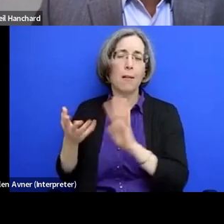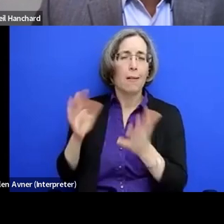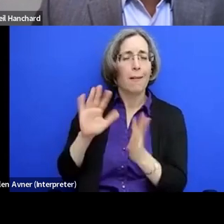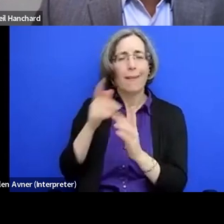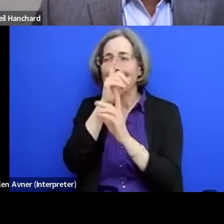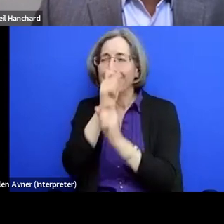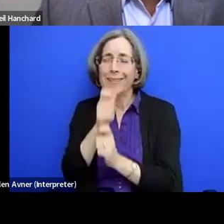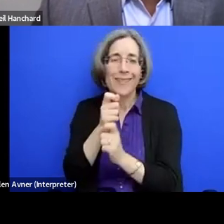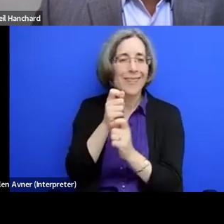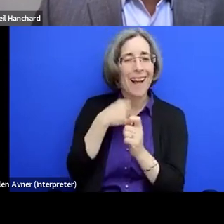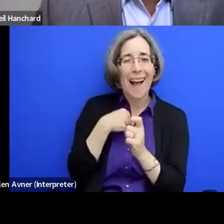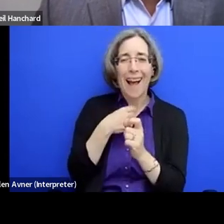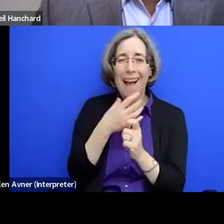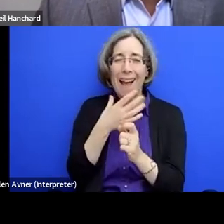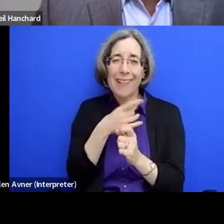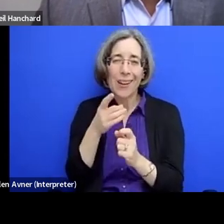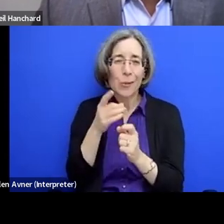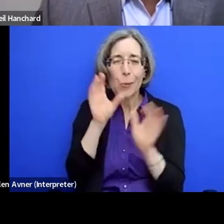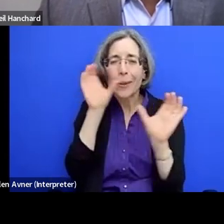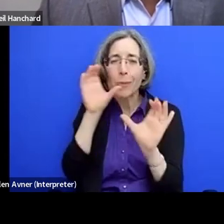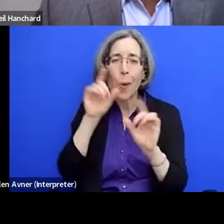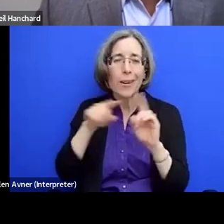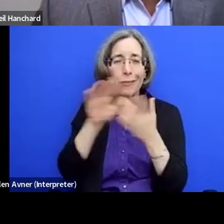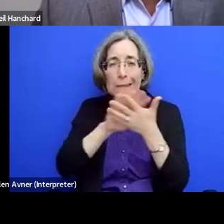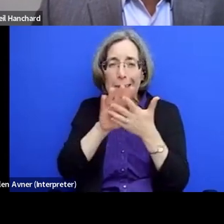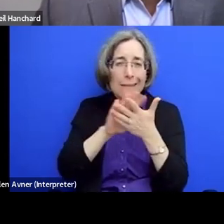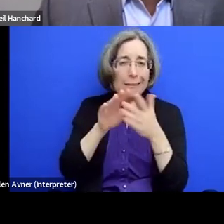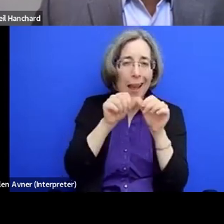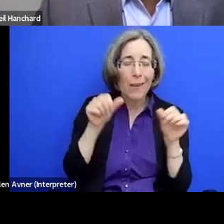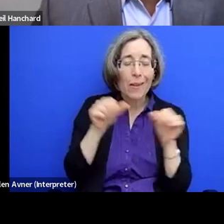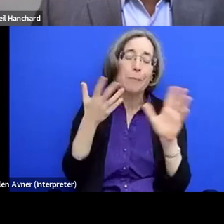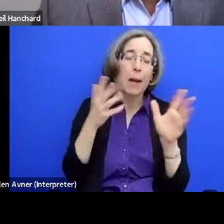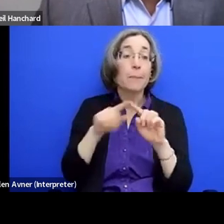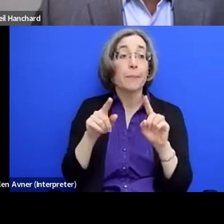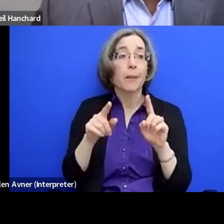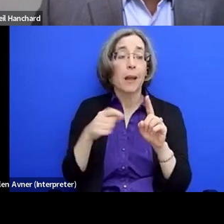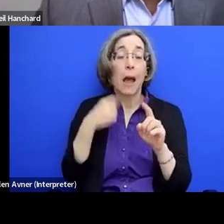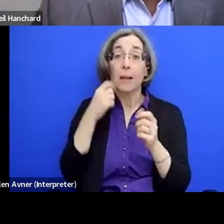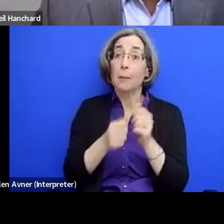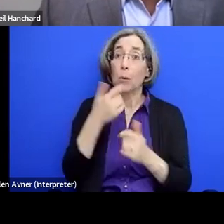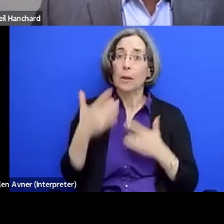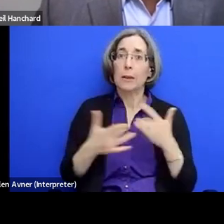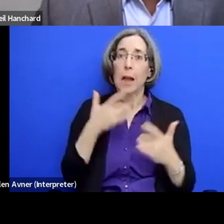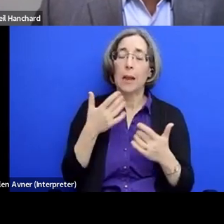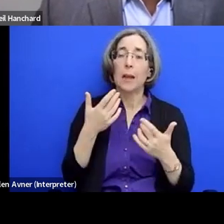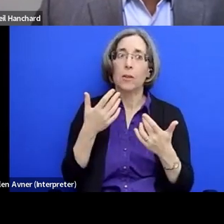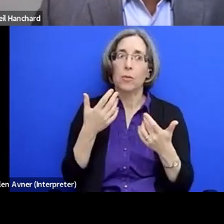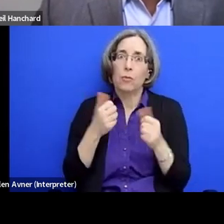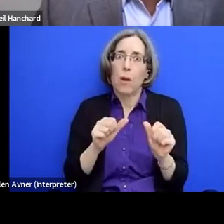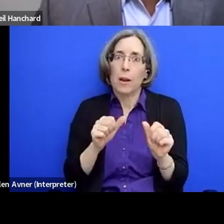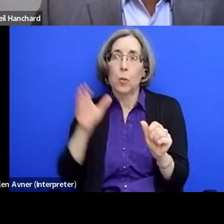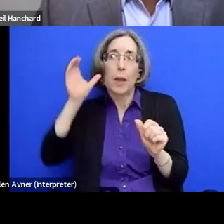in this work. Um, but for me, what's most exciting is looking at the trying to find the voices of the disabled people themselves.